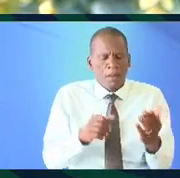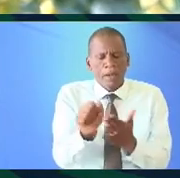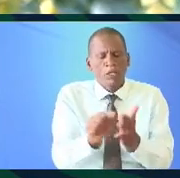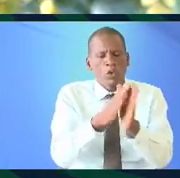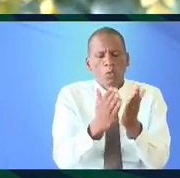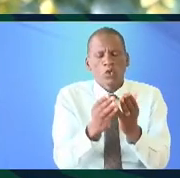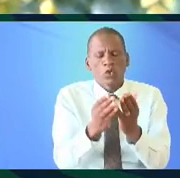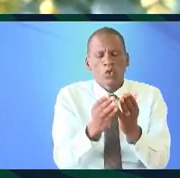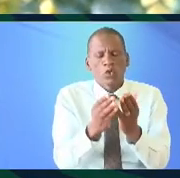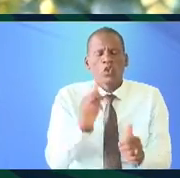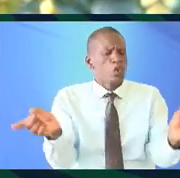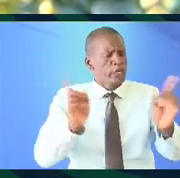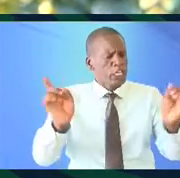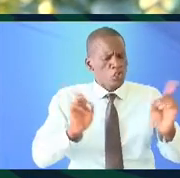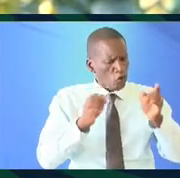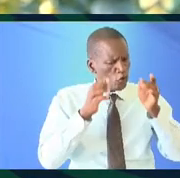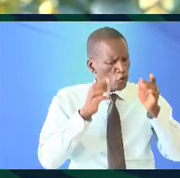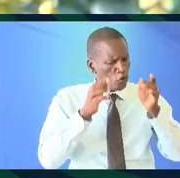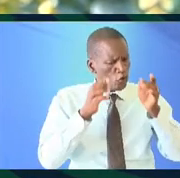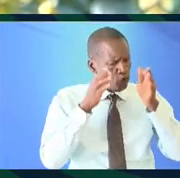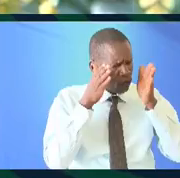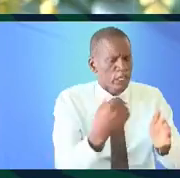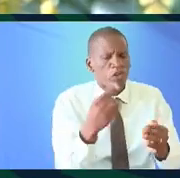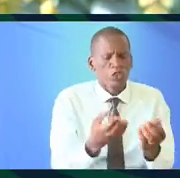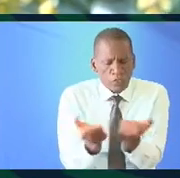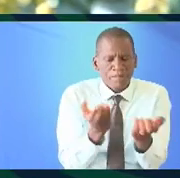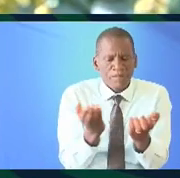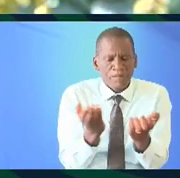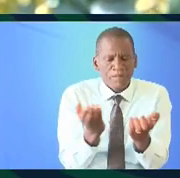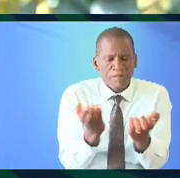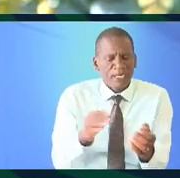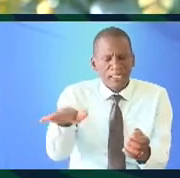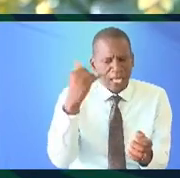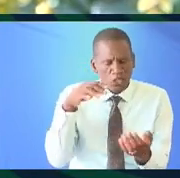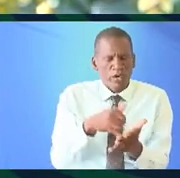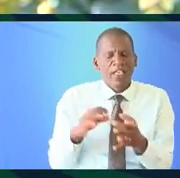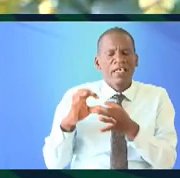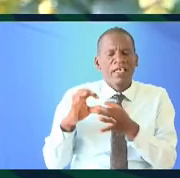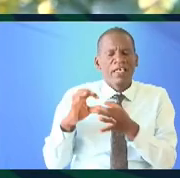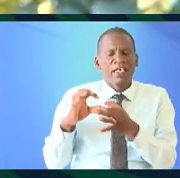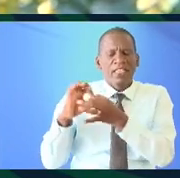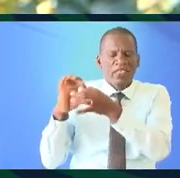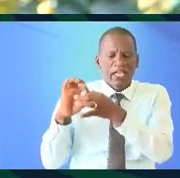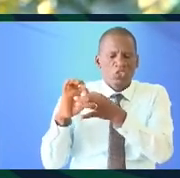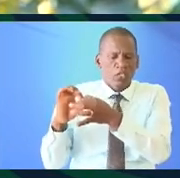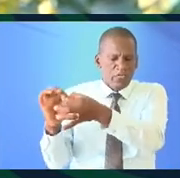that are not necessarily geared towards the commercial aspect of it the cultural